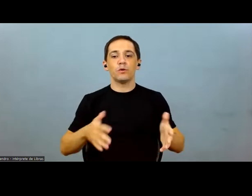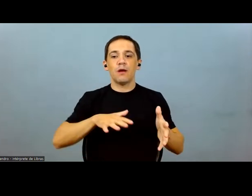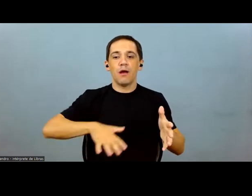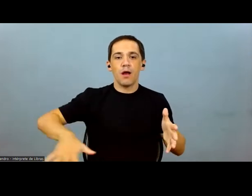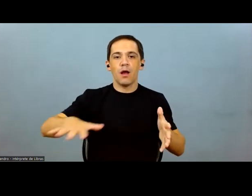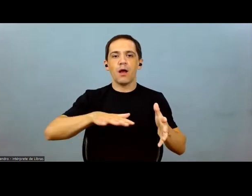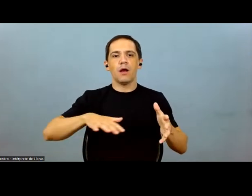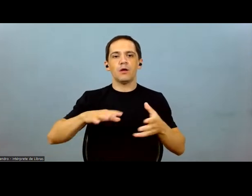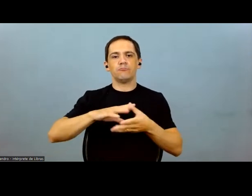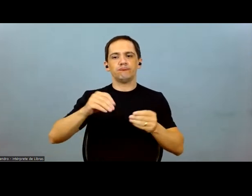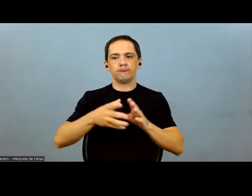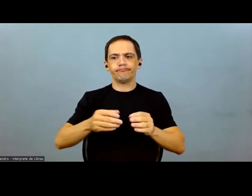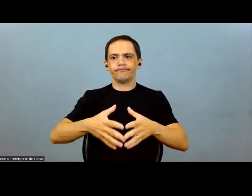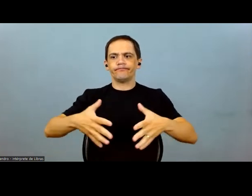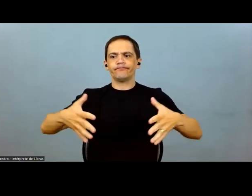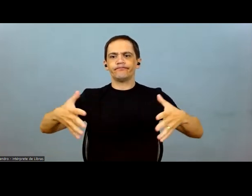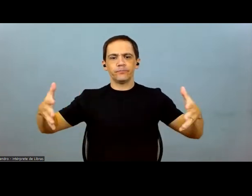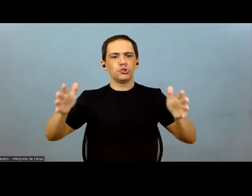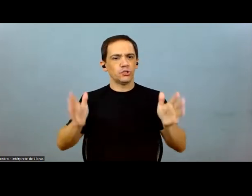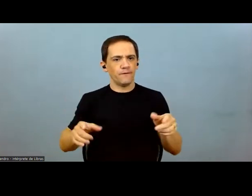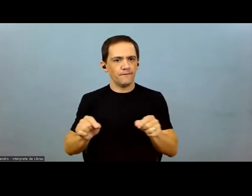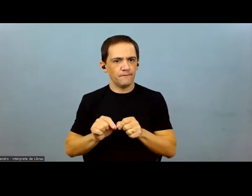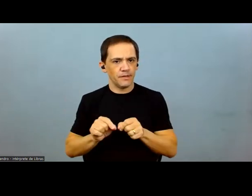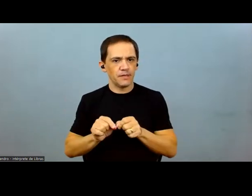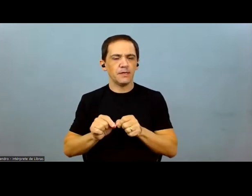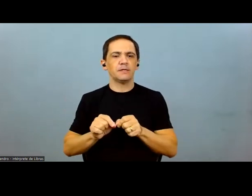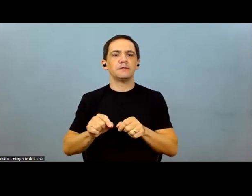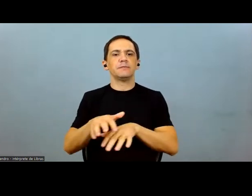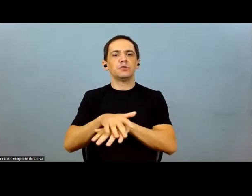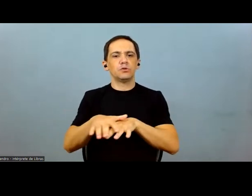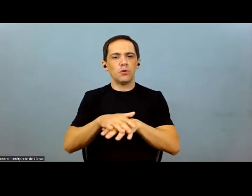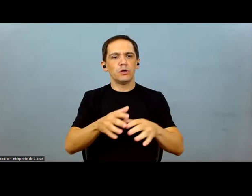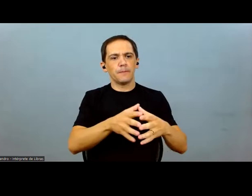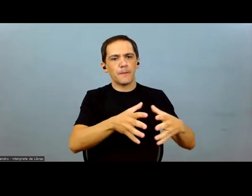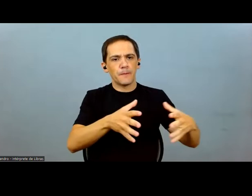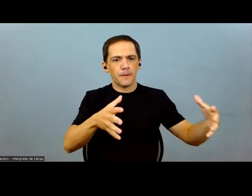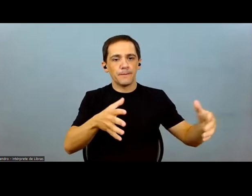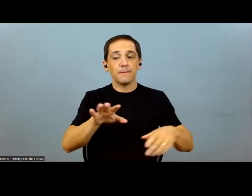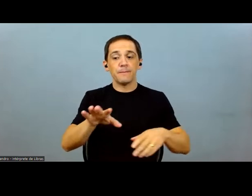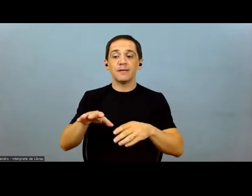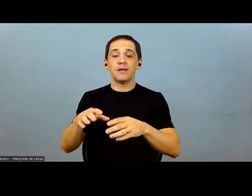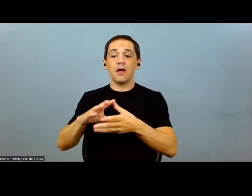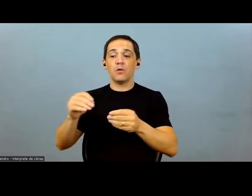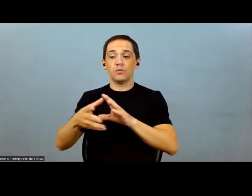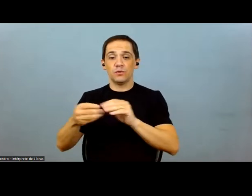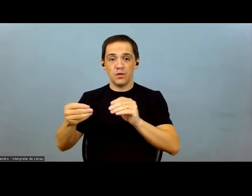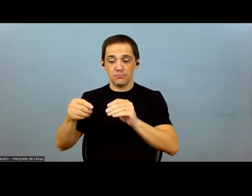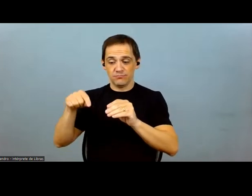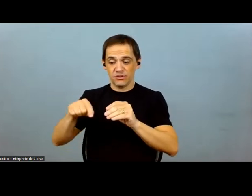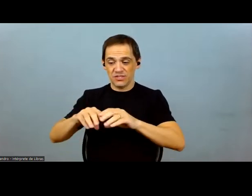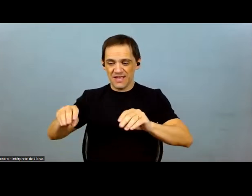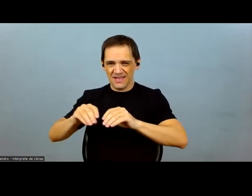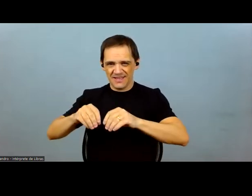land, our land is mature. We have cotton and soybean where we plant cotton.